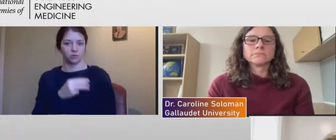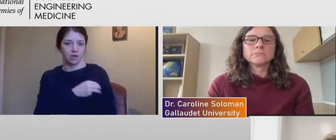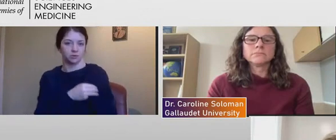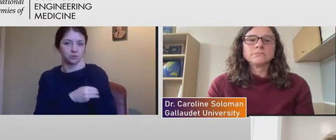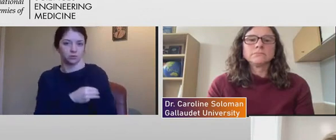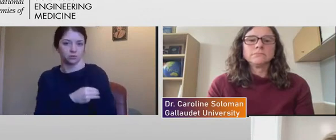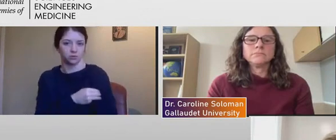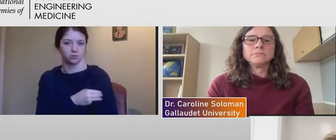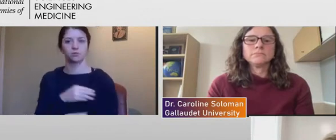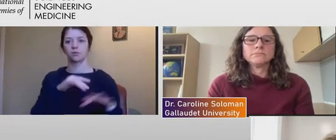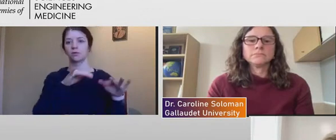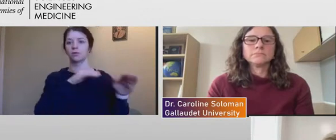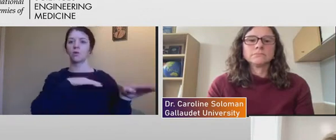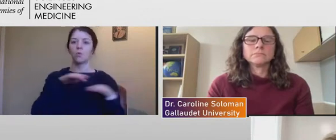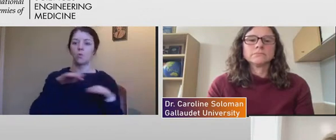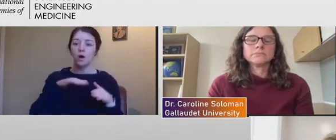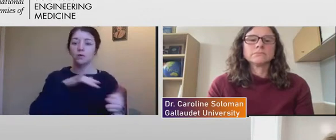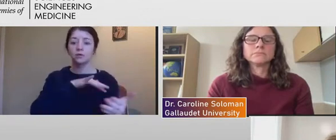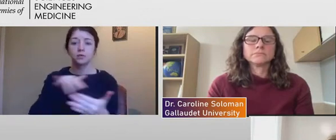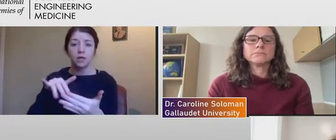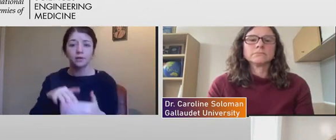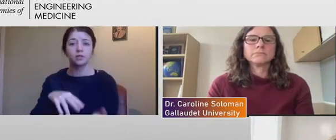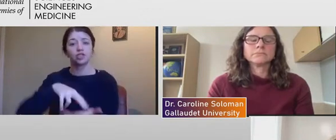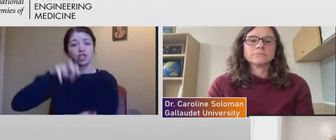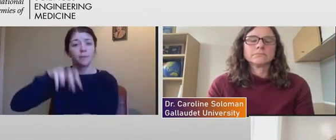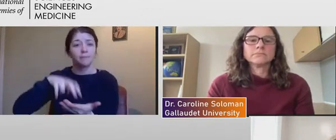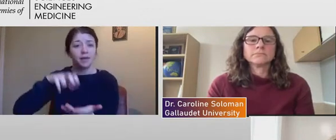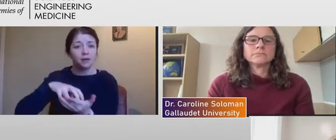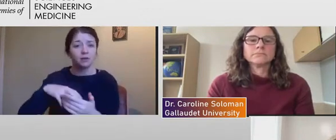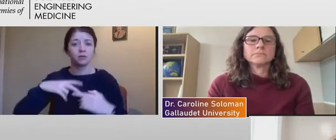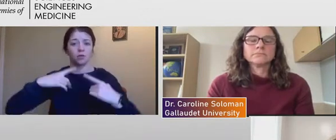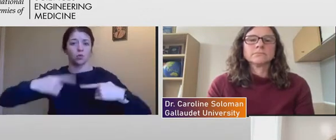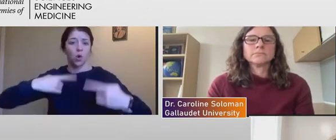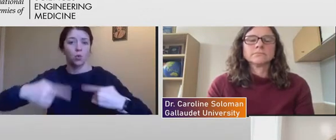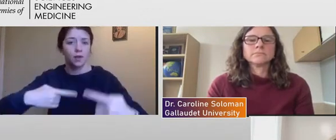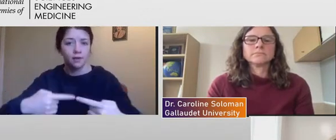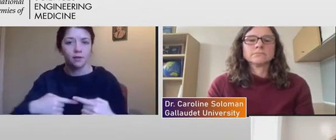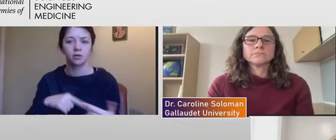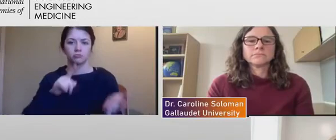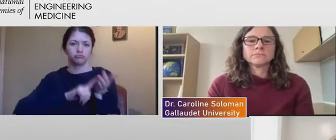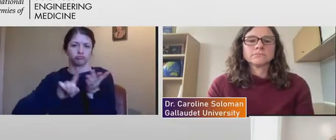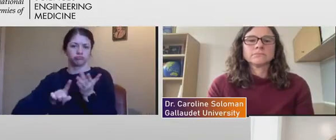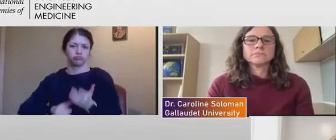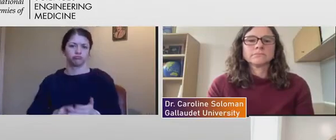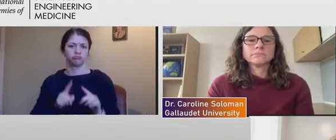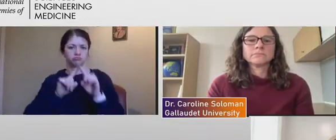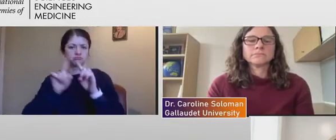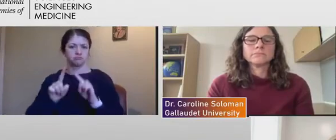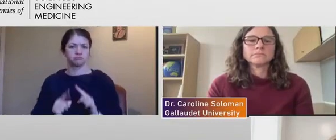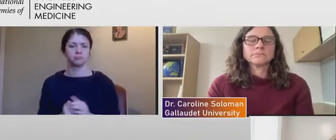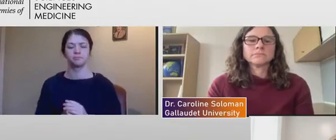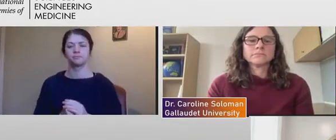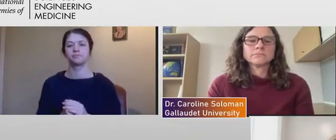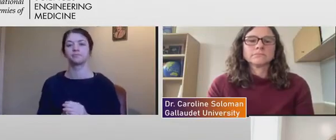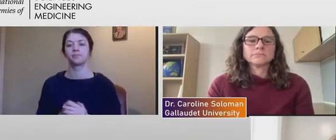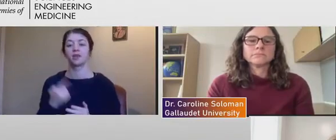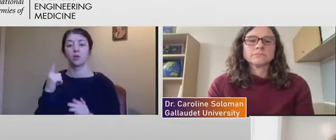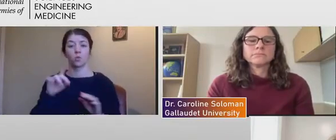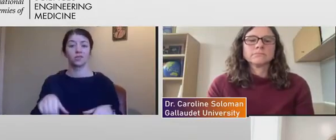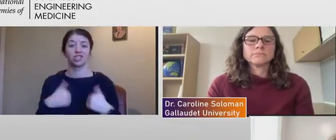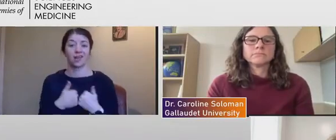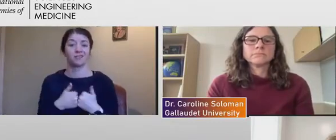jumping, rolling is just research we're working on. And one of the challenges, particularly for